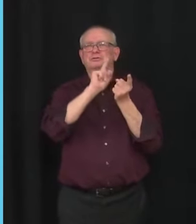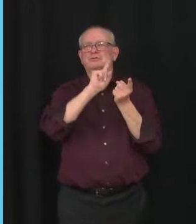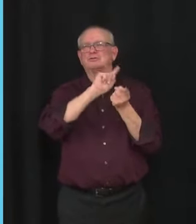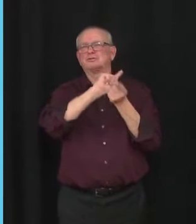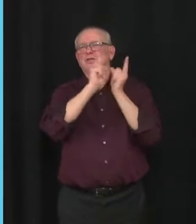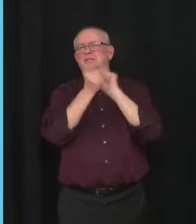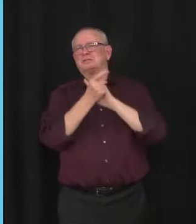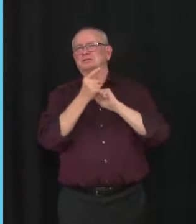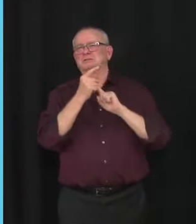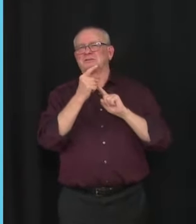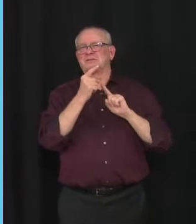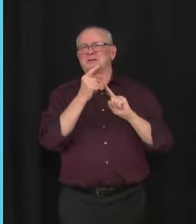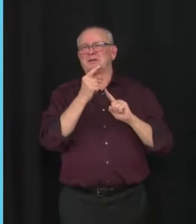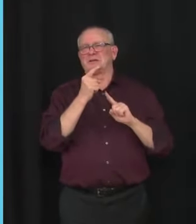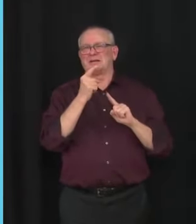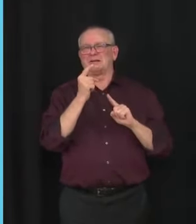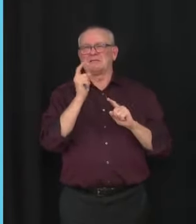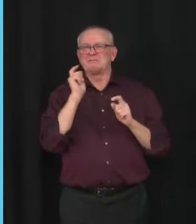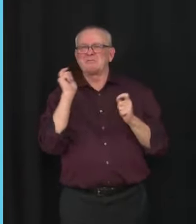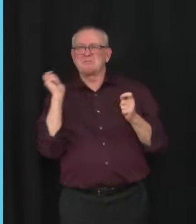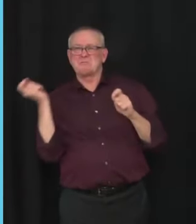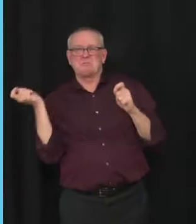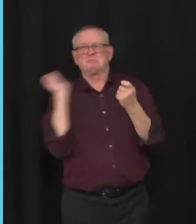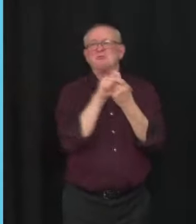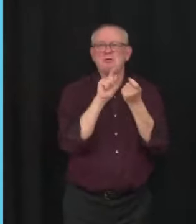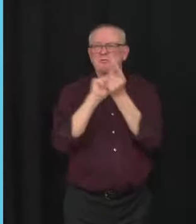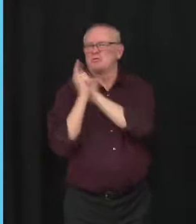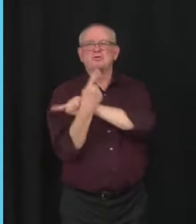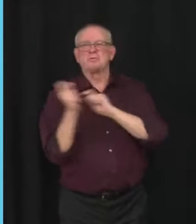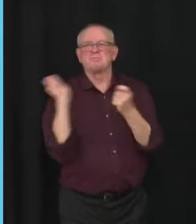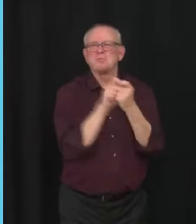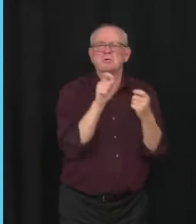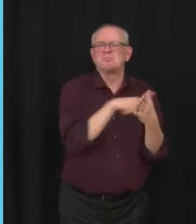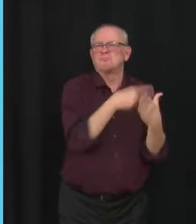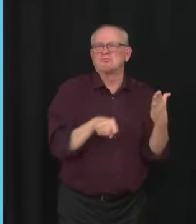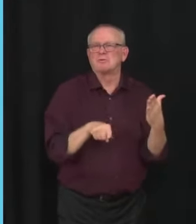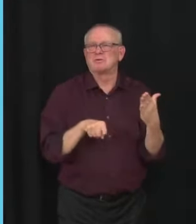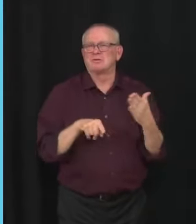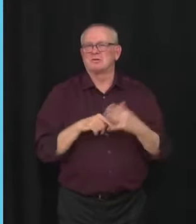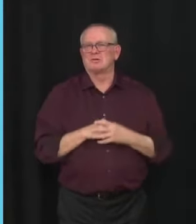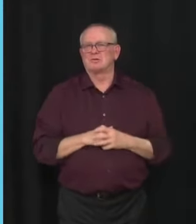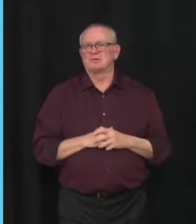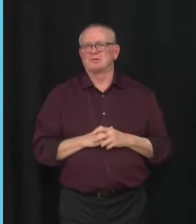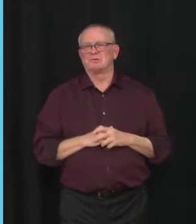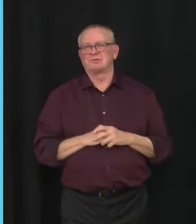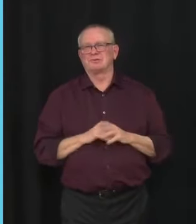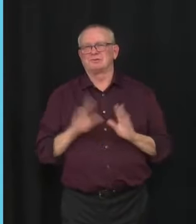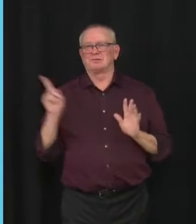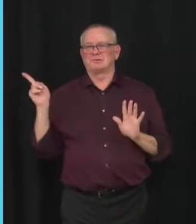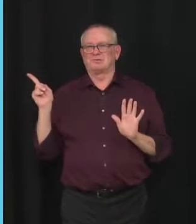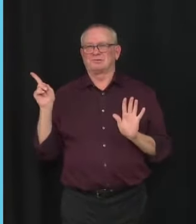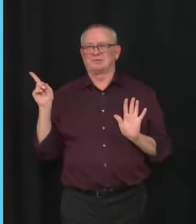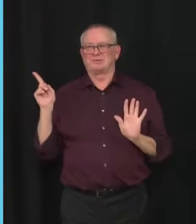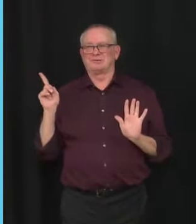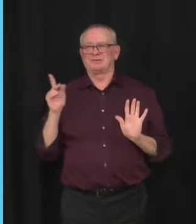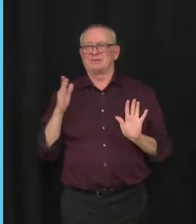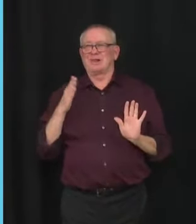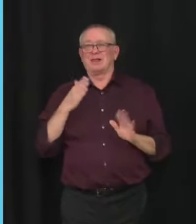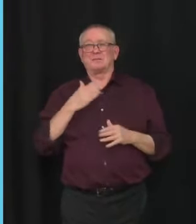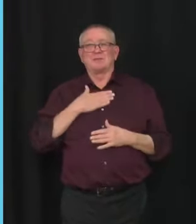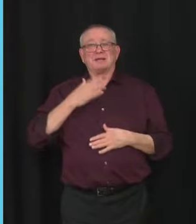Suzuki? On the second point, Rick, I have a very long track record of standing up for